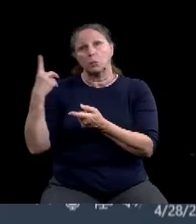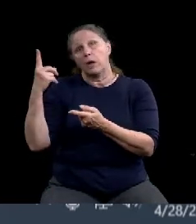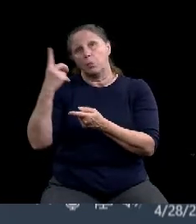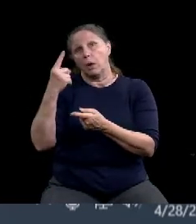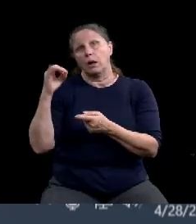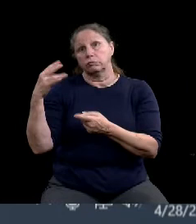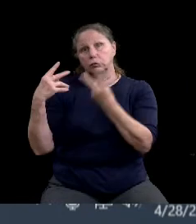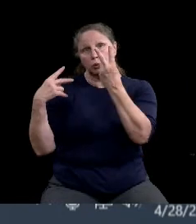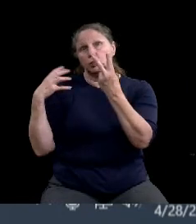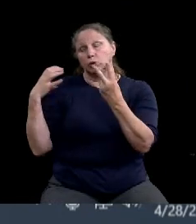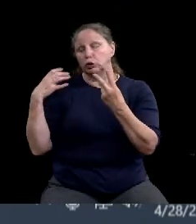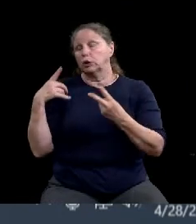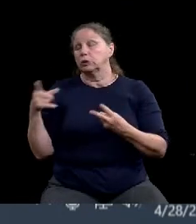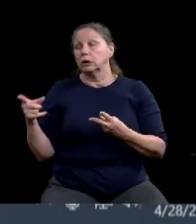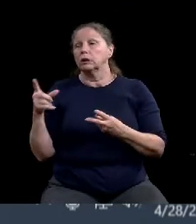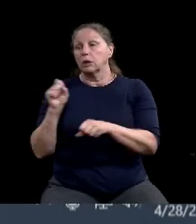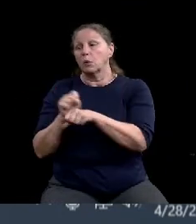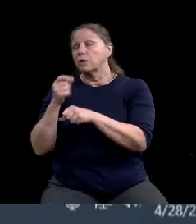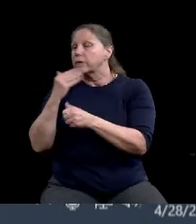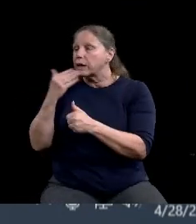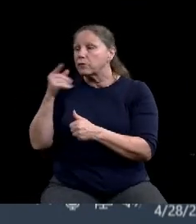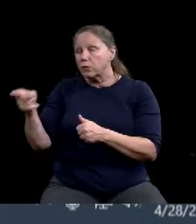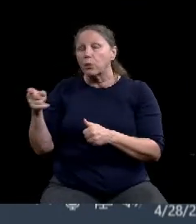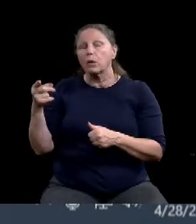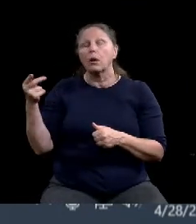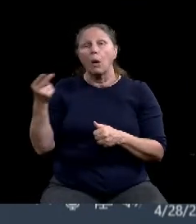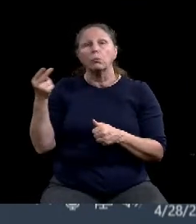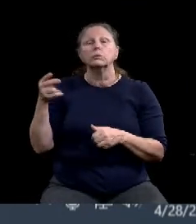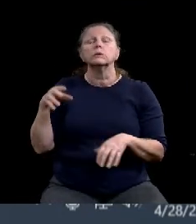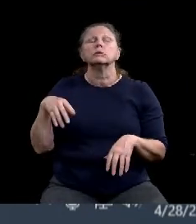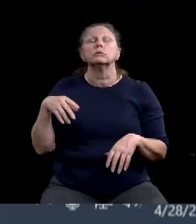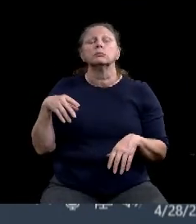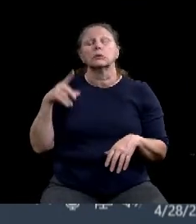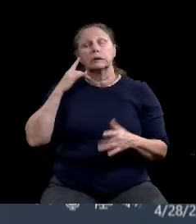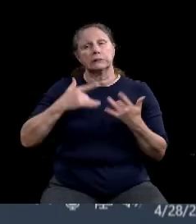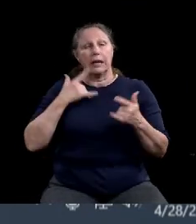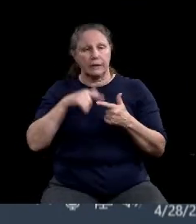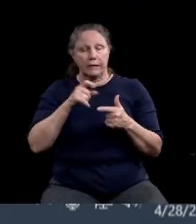Tim. And, um, I'm excited for this and what we're doing for our community and our small businesses.